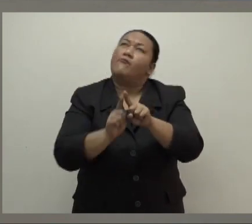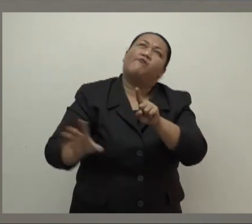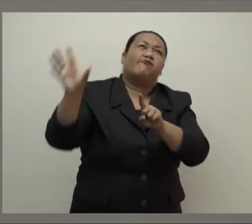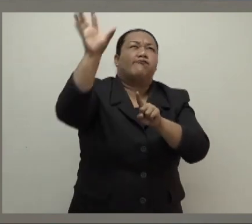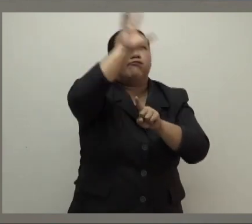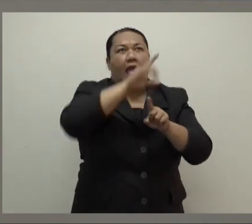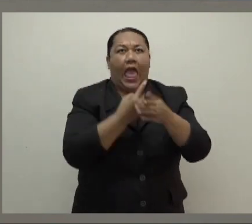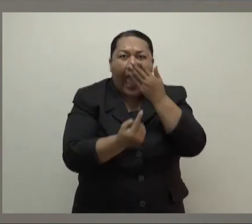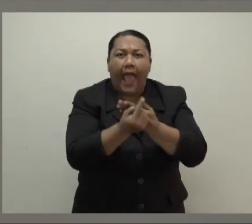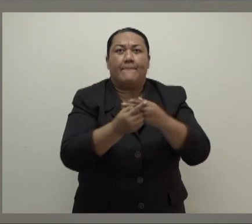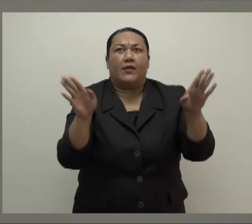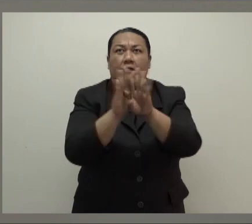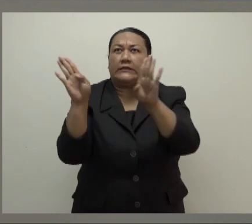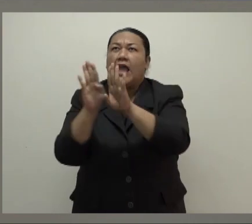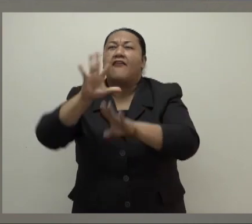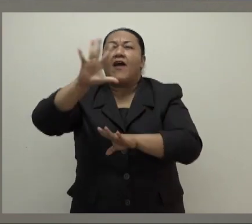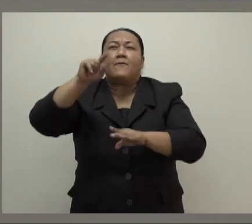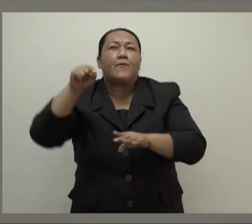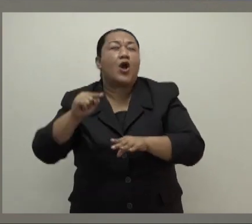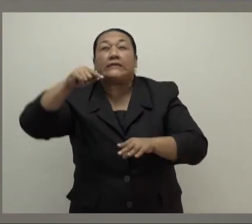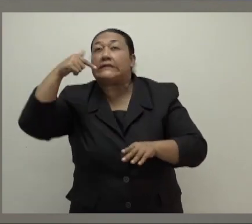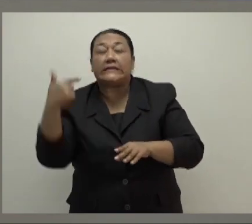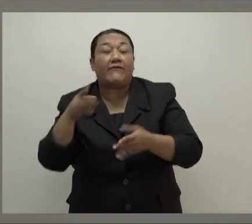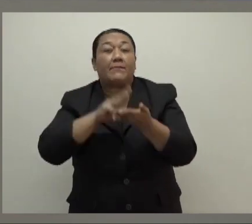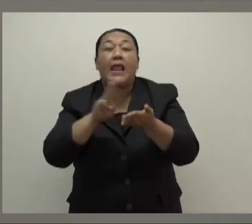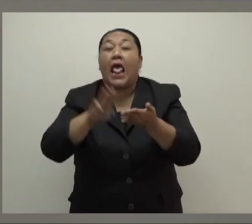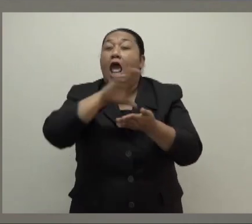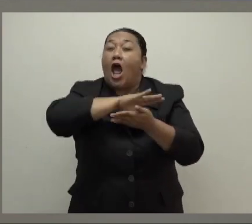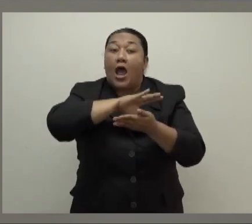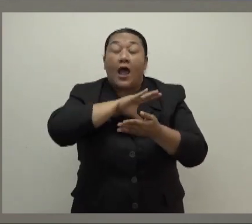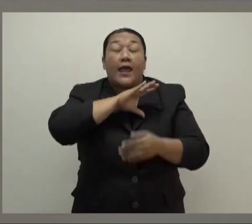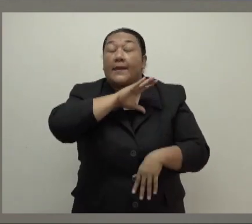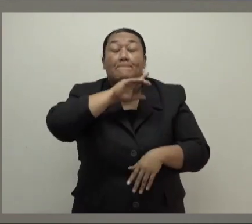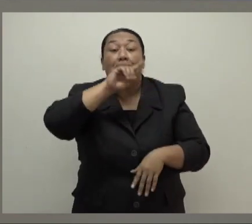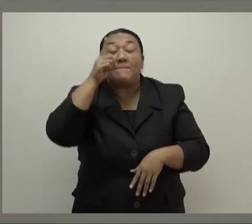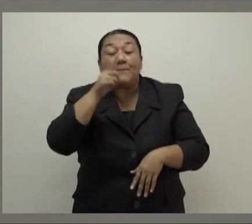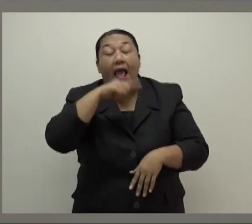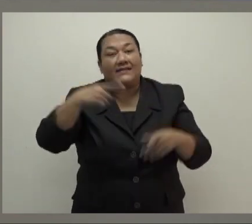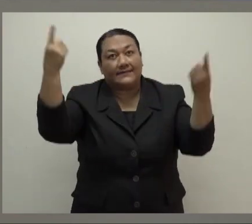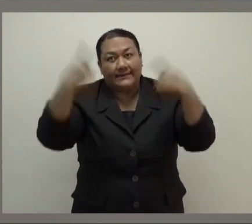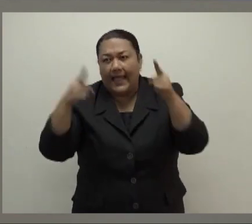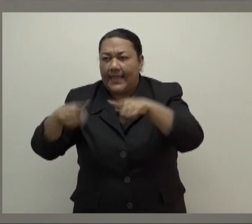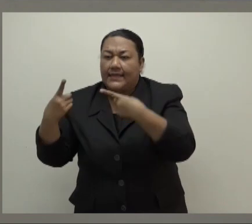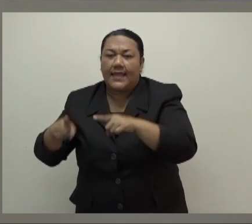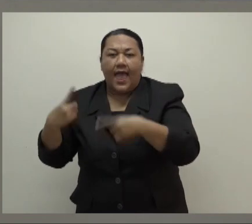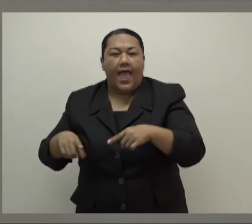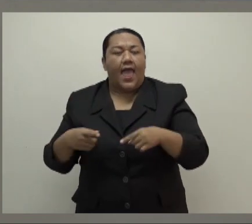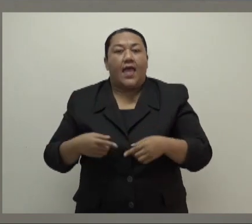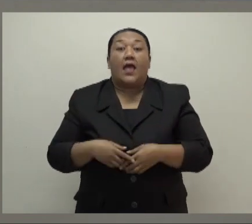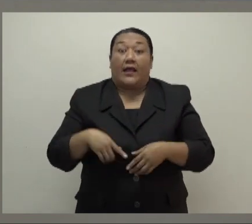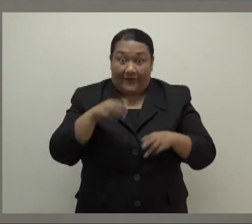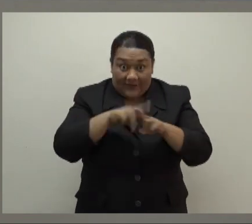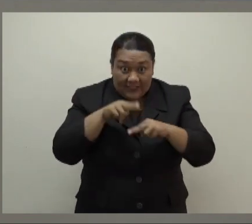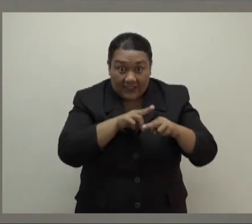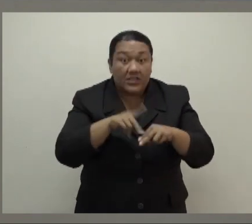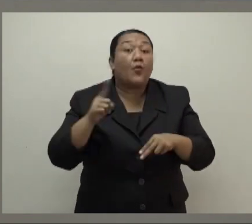lockdowns, 5.7 million lives lost around the world, as well as global economic devastation. In Fiji alone,